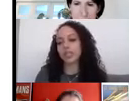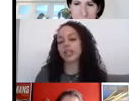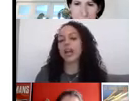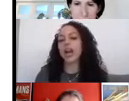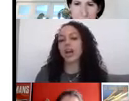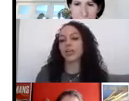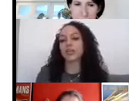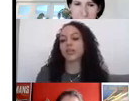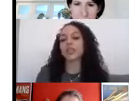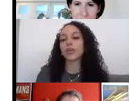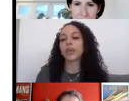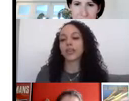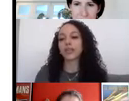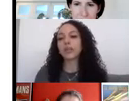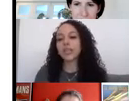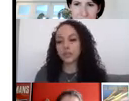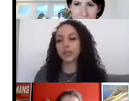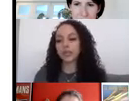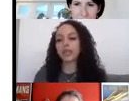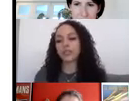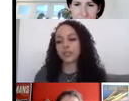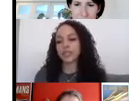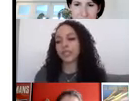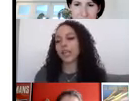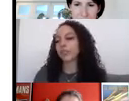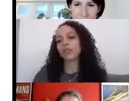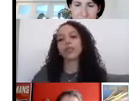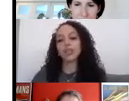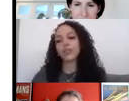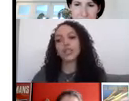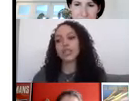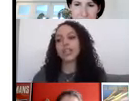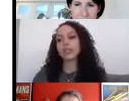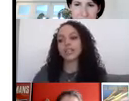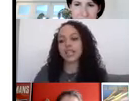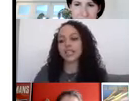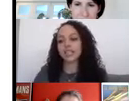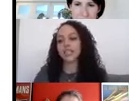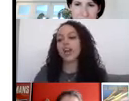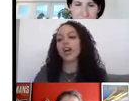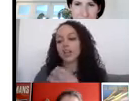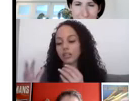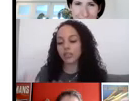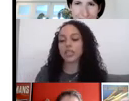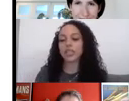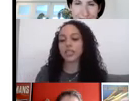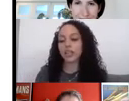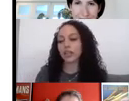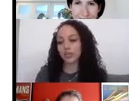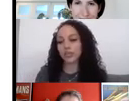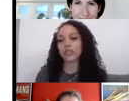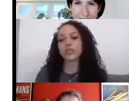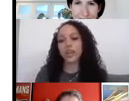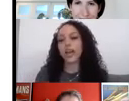CPD. Um, so I know it may feel a little bit unfair if you're selected again, but your colleague over here has never been selected. I can completely